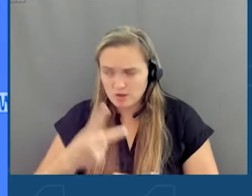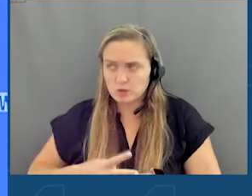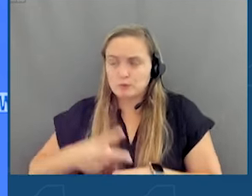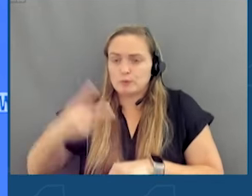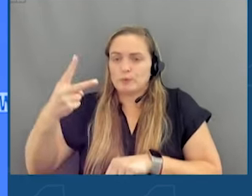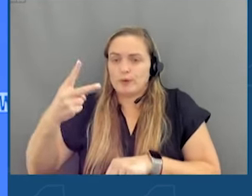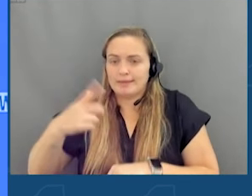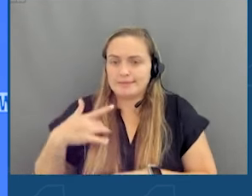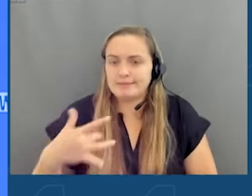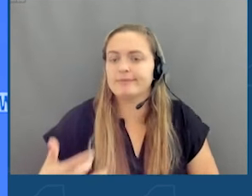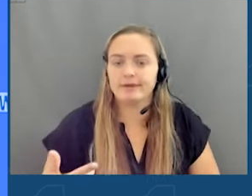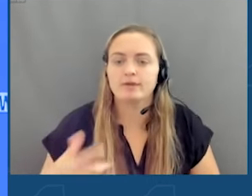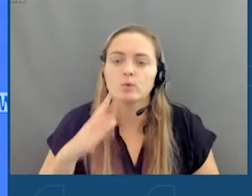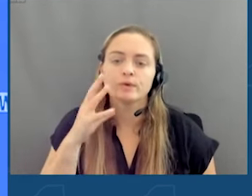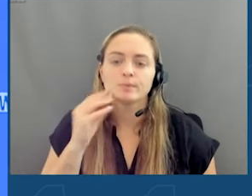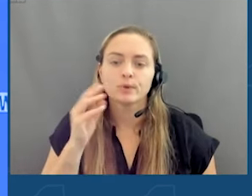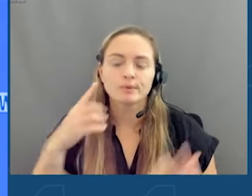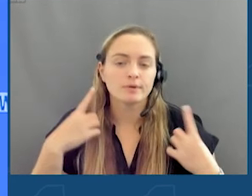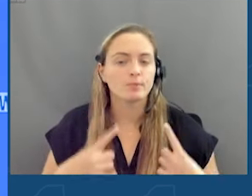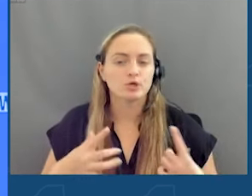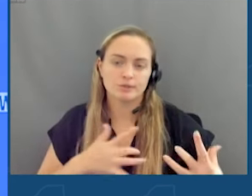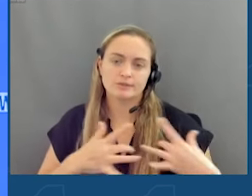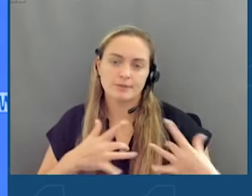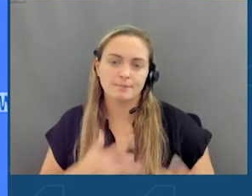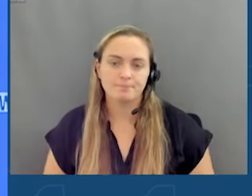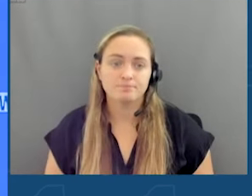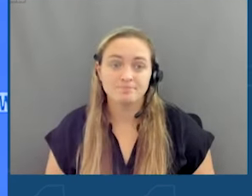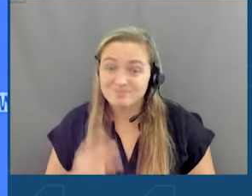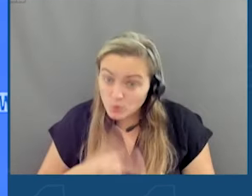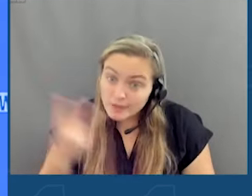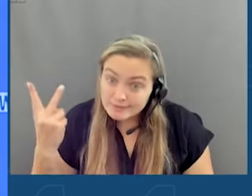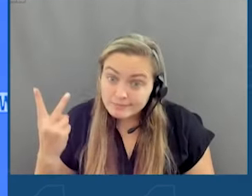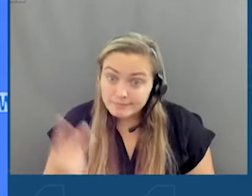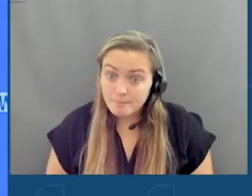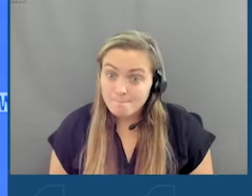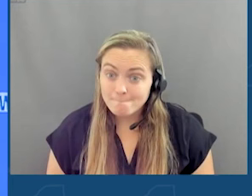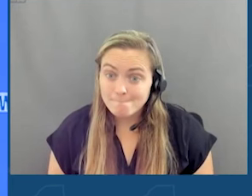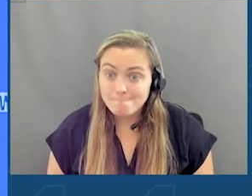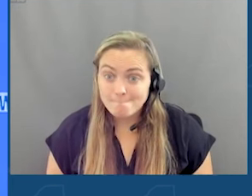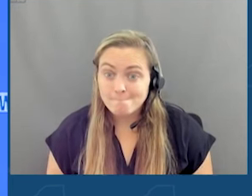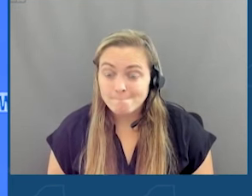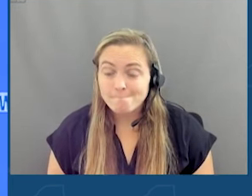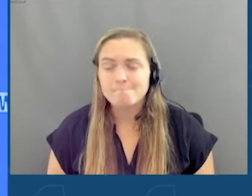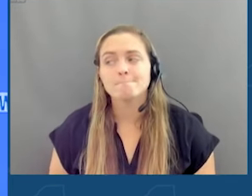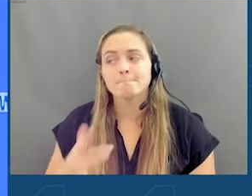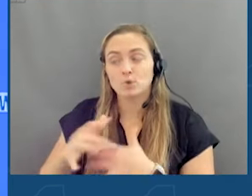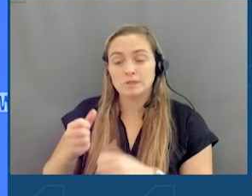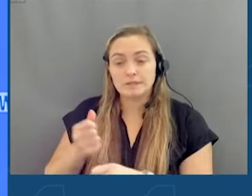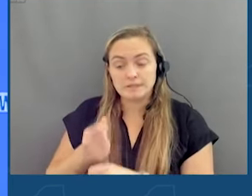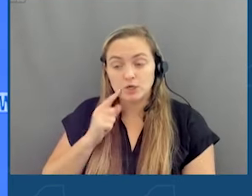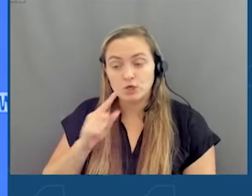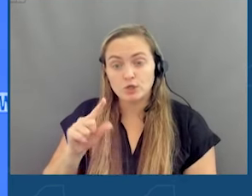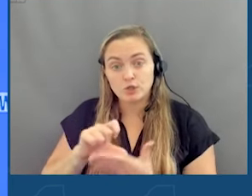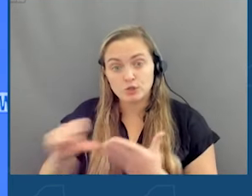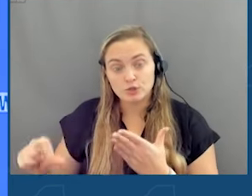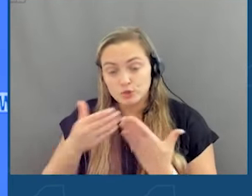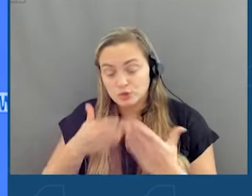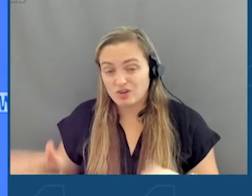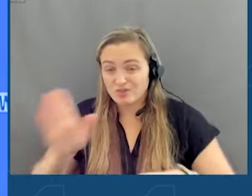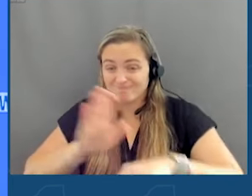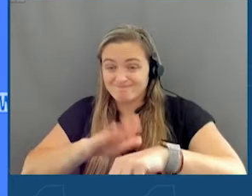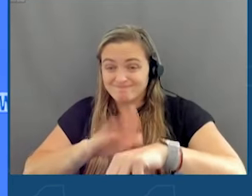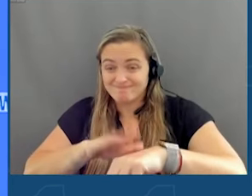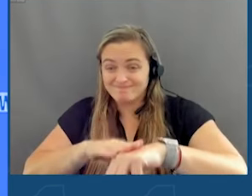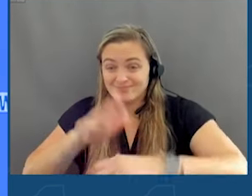likely to experience depression and anxiety. Twice as likely. Earlier this year, the Surgeon General issued an advisory saying that